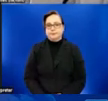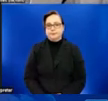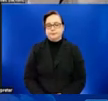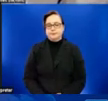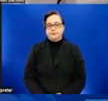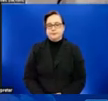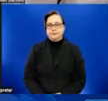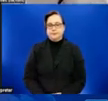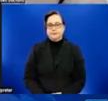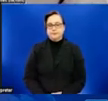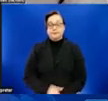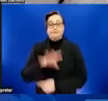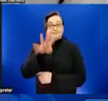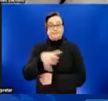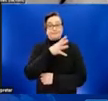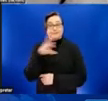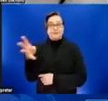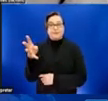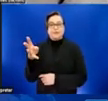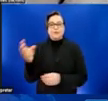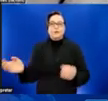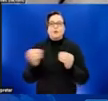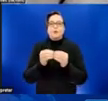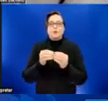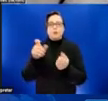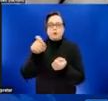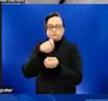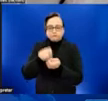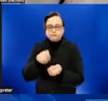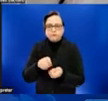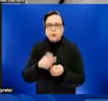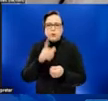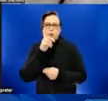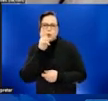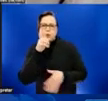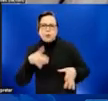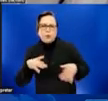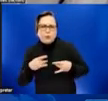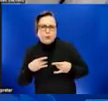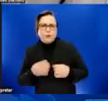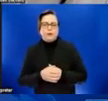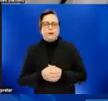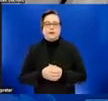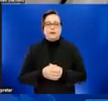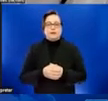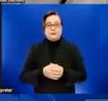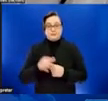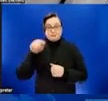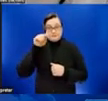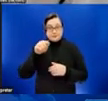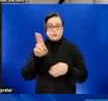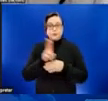This slide further refines our understanding of who is getting infected, in this case by race and ethnicity,